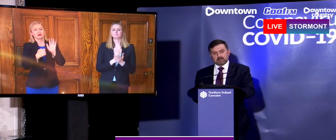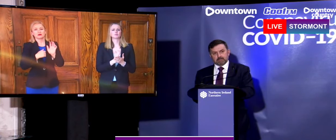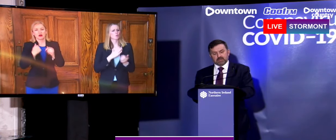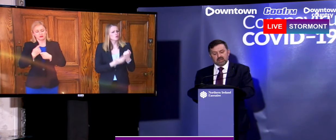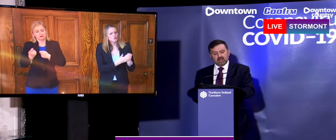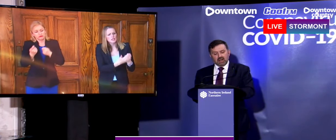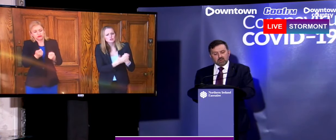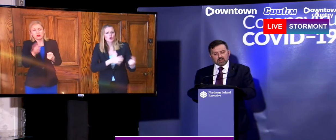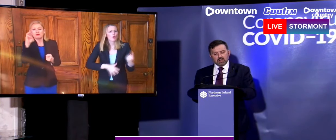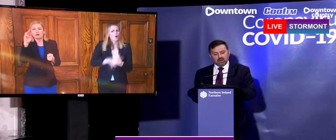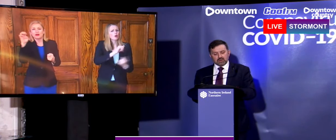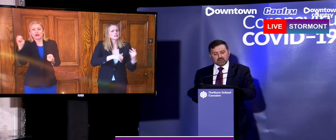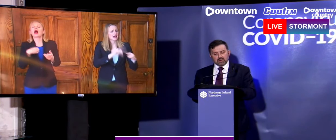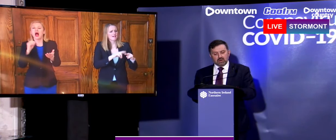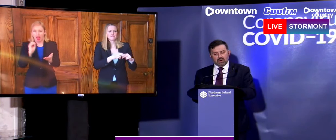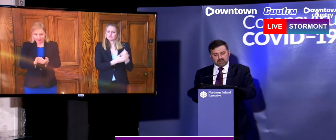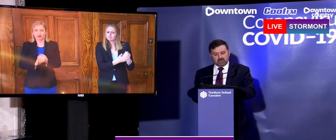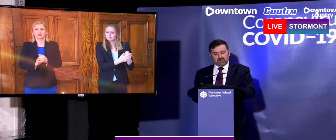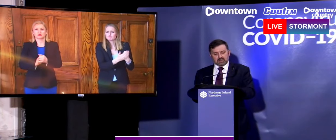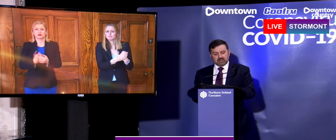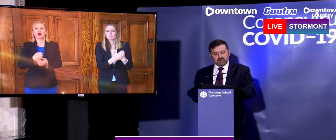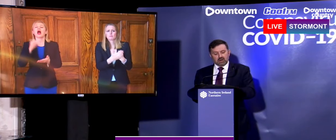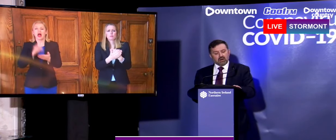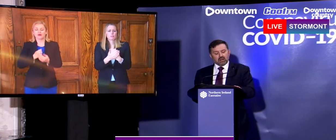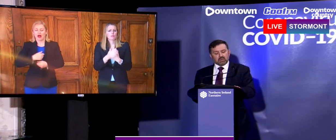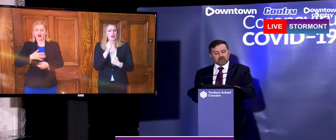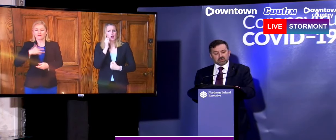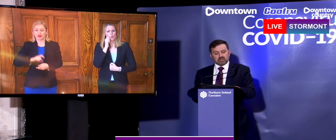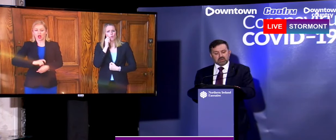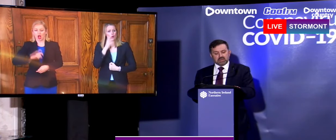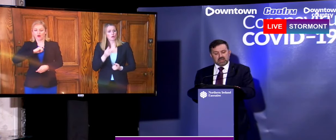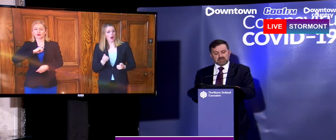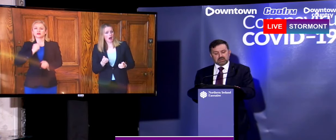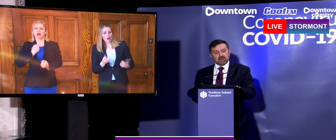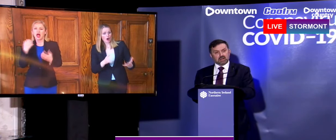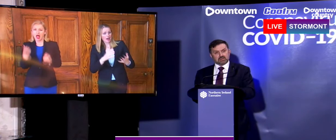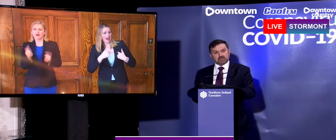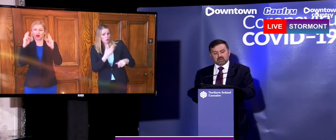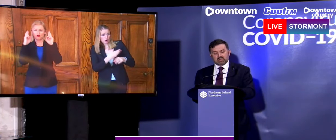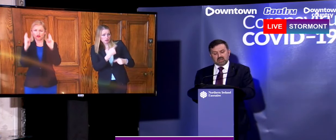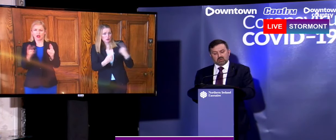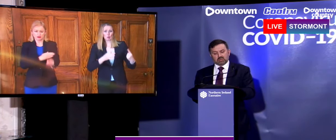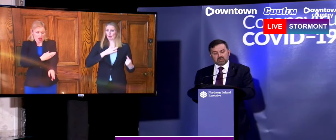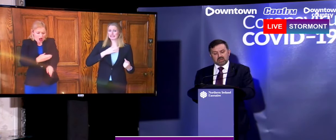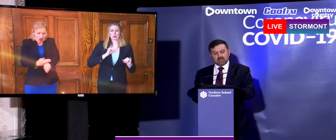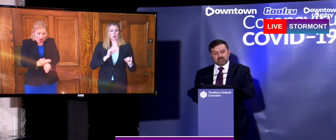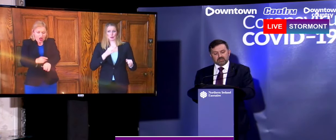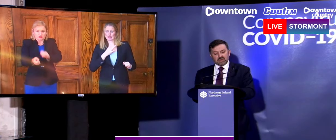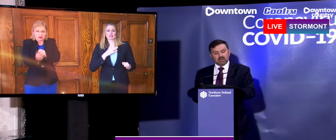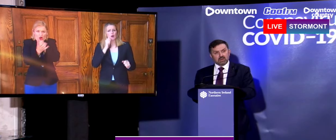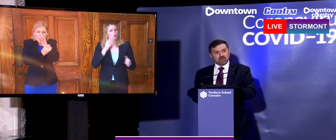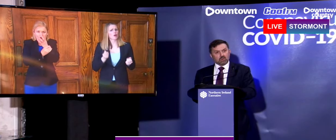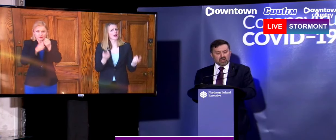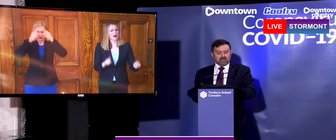Health Minister I will not allow or tolerate our health workers being put in danger as a result of inadequate PPE.